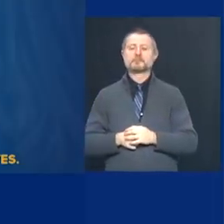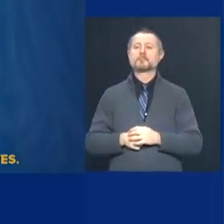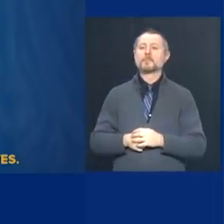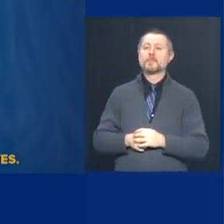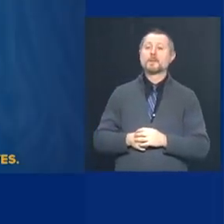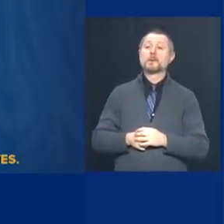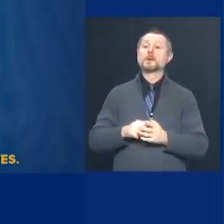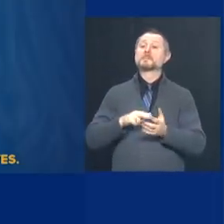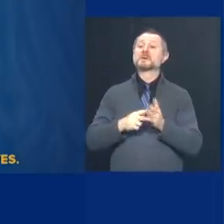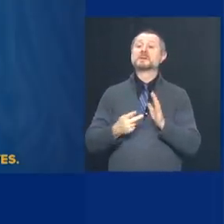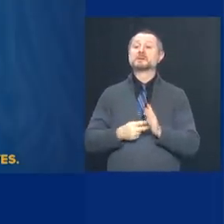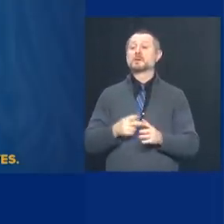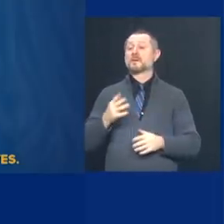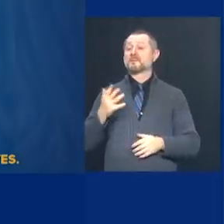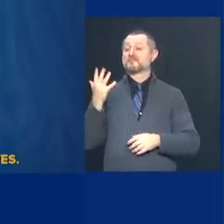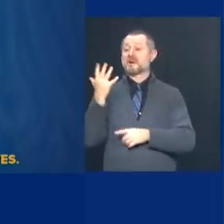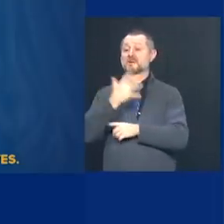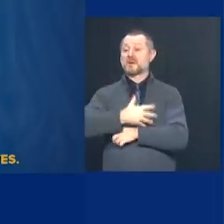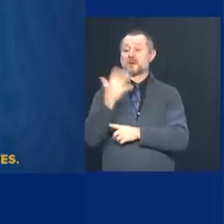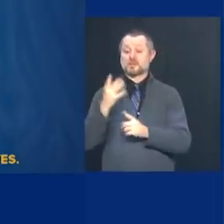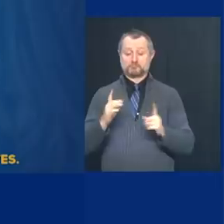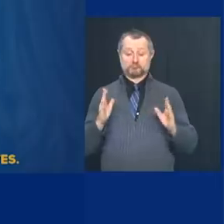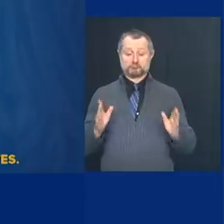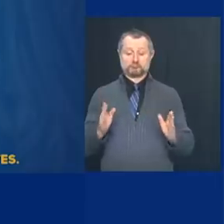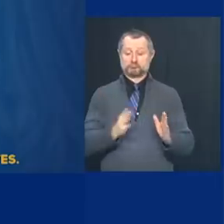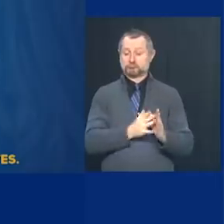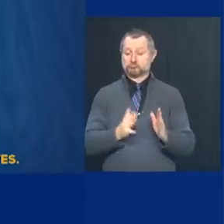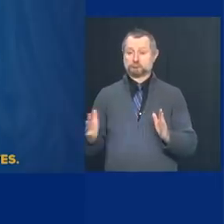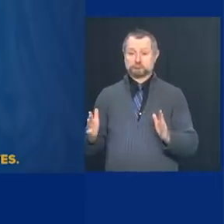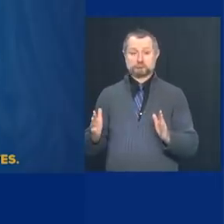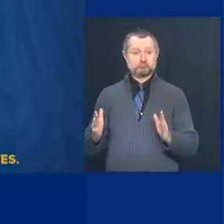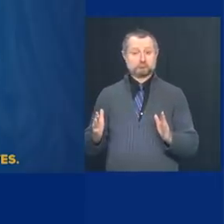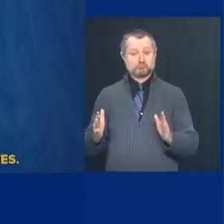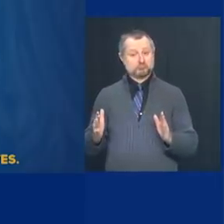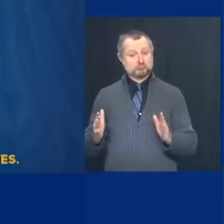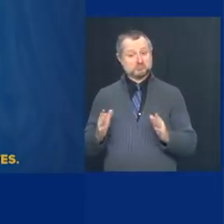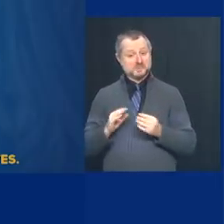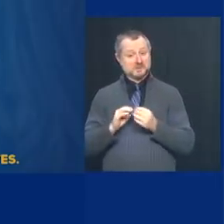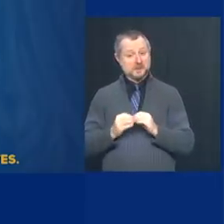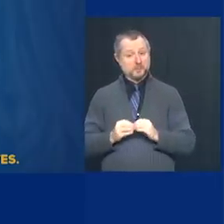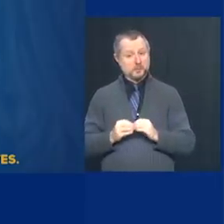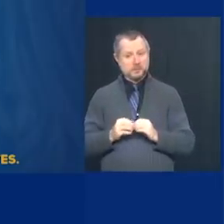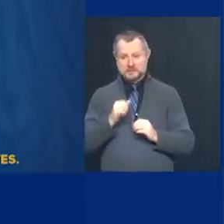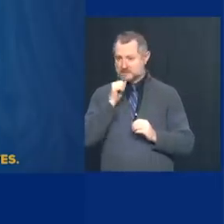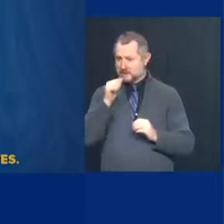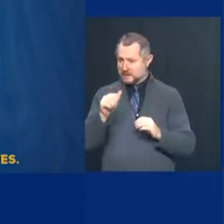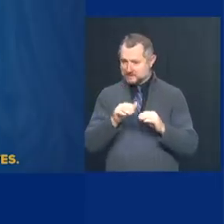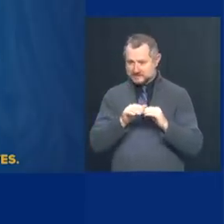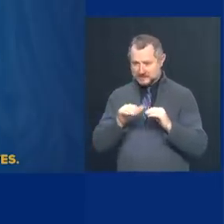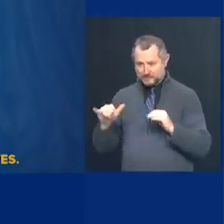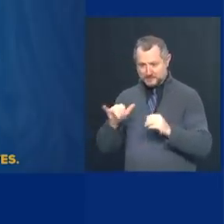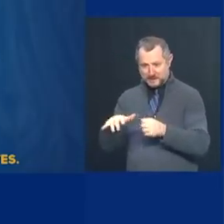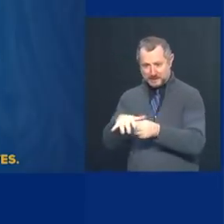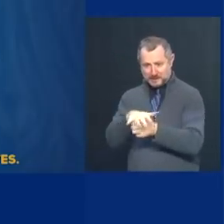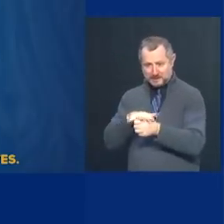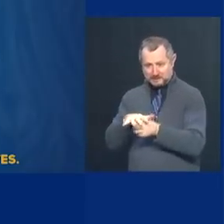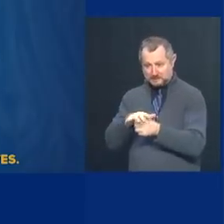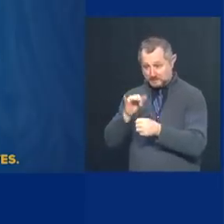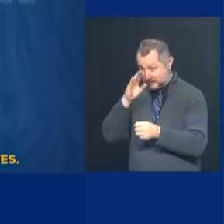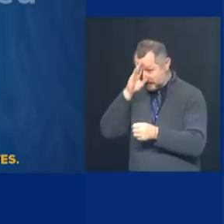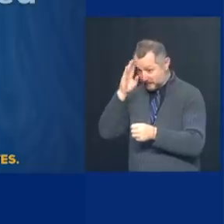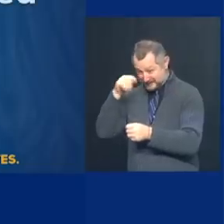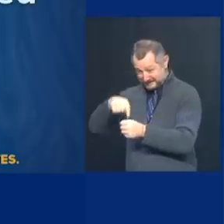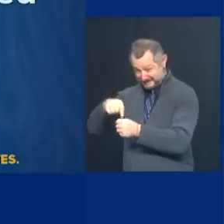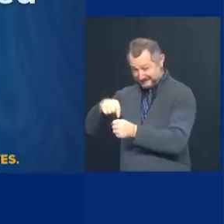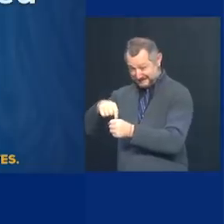five days, we haven't seen a stabilization in a region's hospital rate, we're